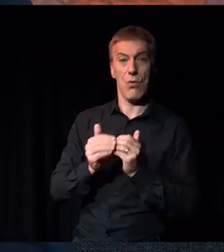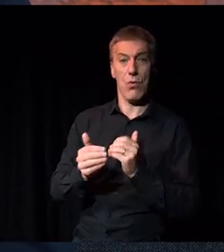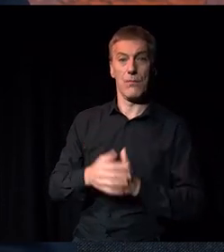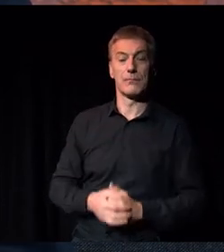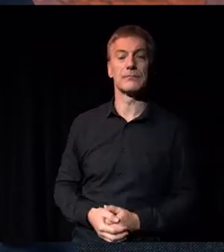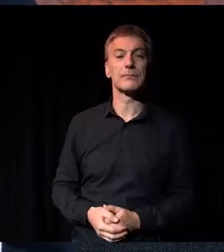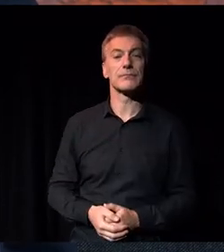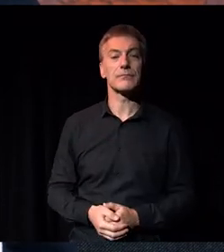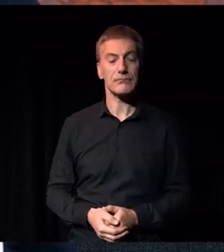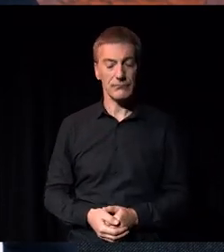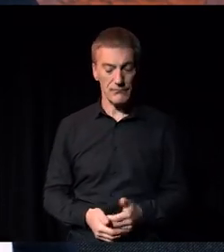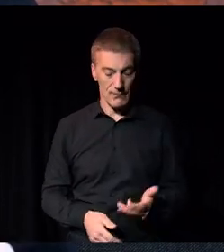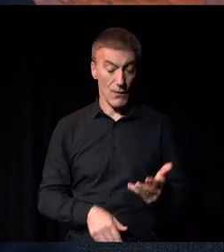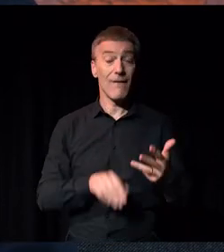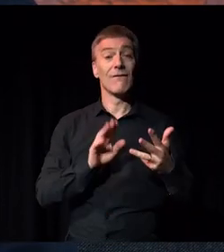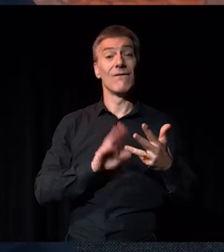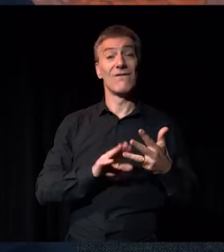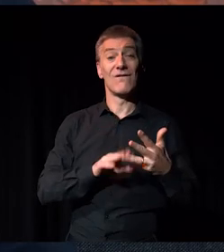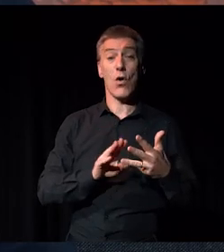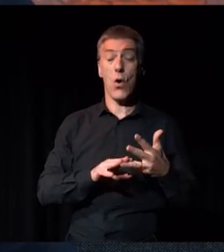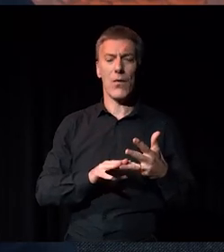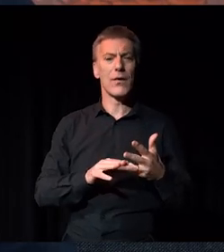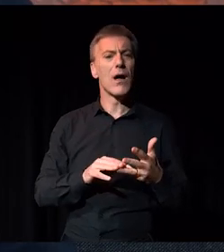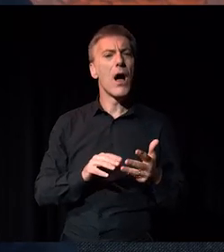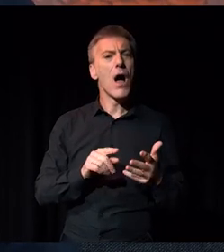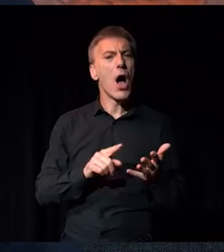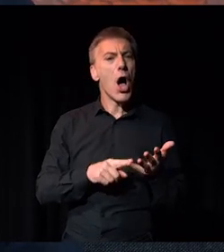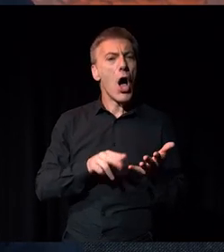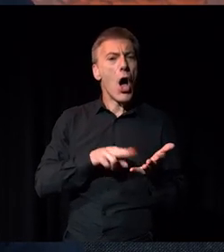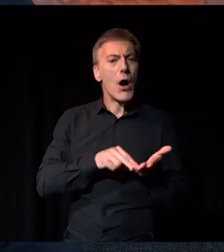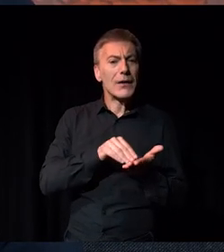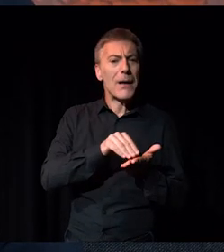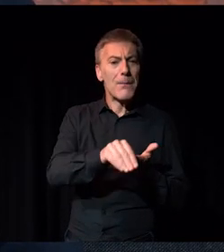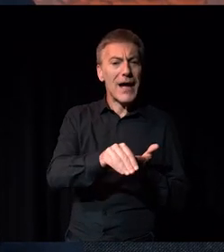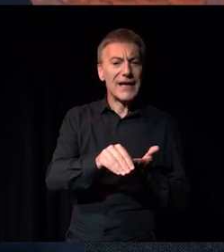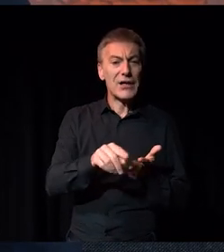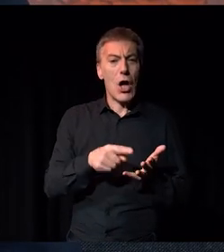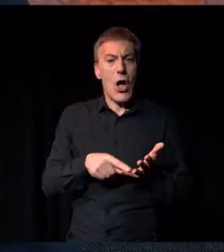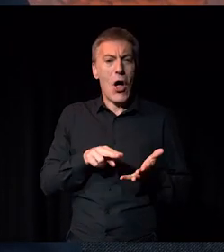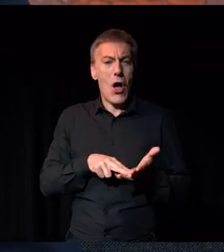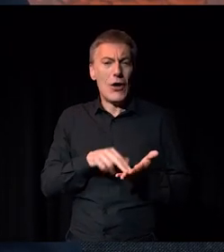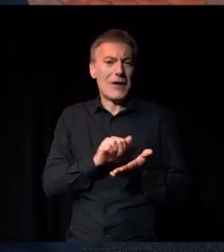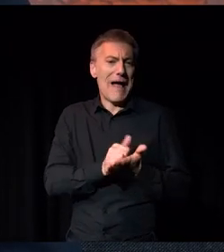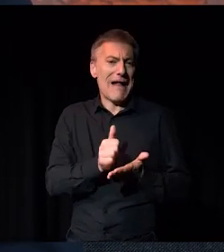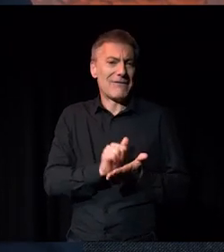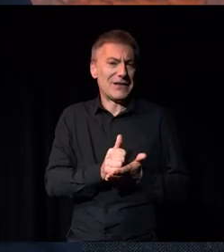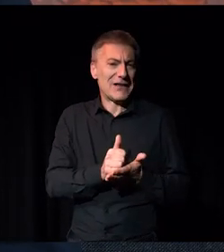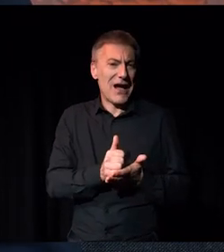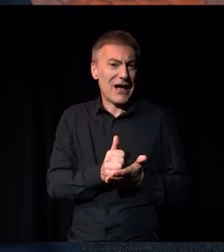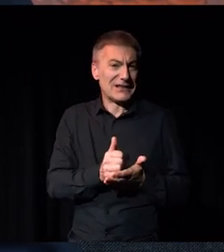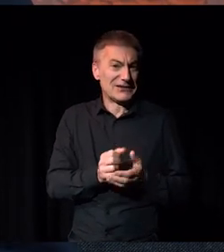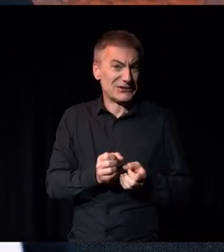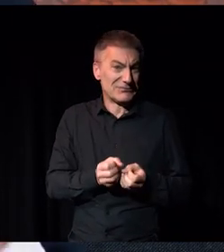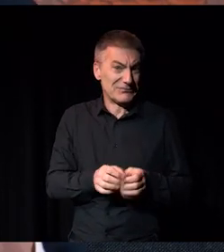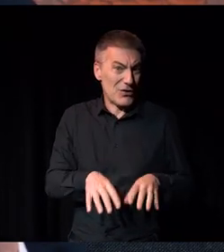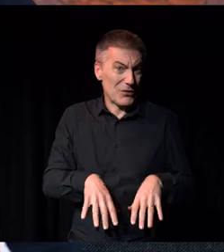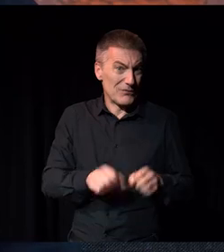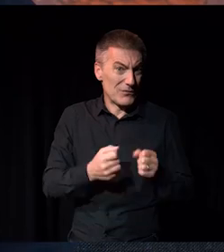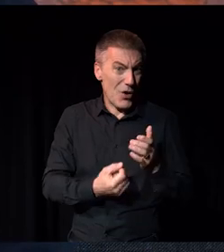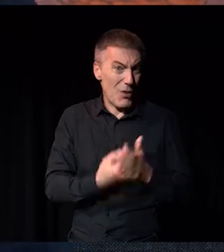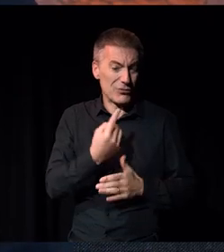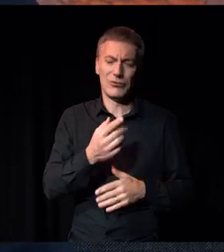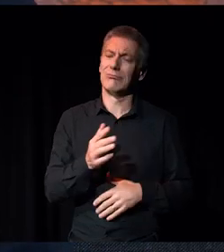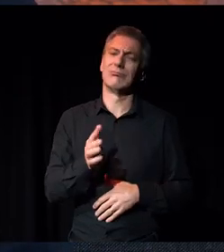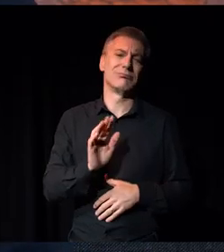A fourth one is ceasing unpaid and unadvertised opportunities of any sort, because everybody you